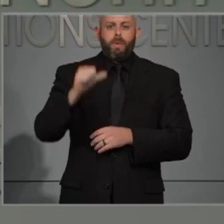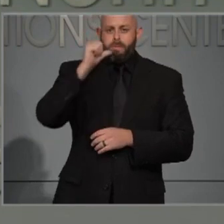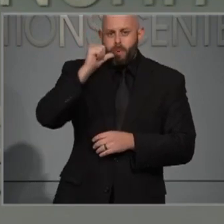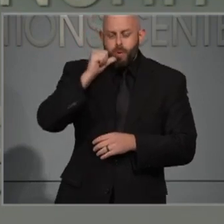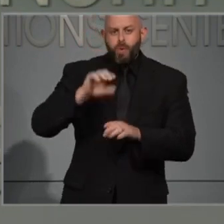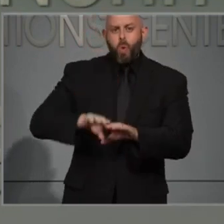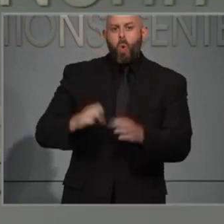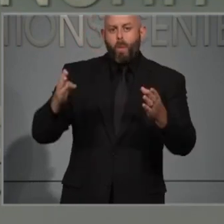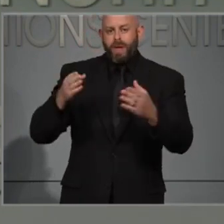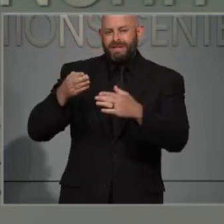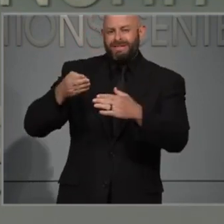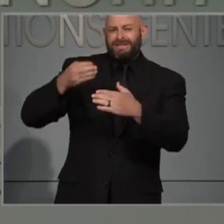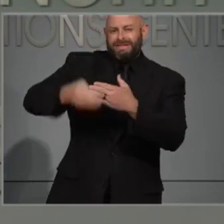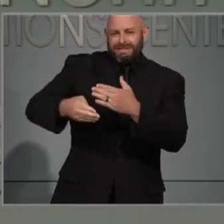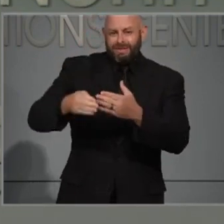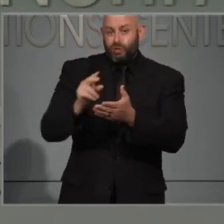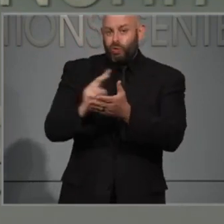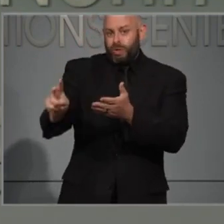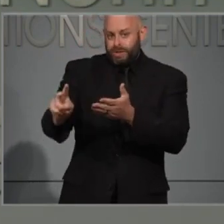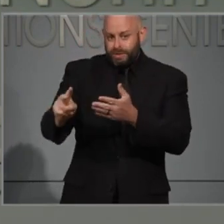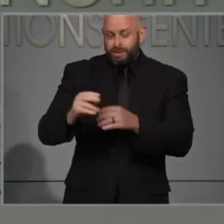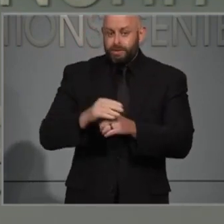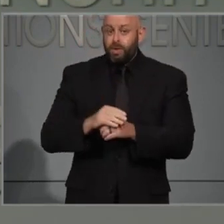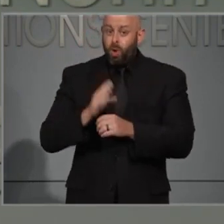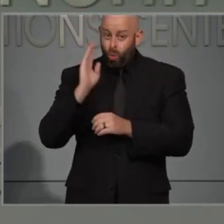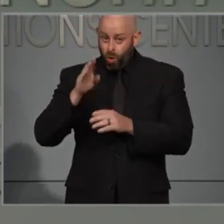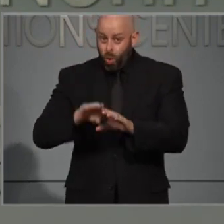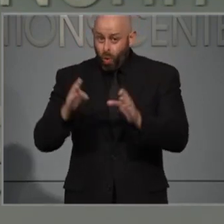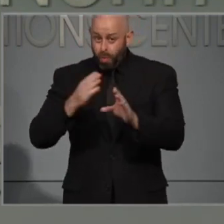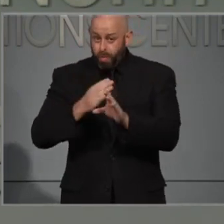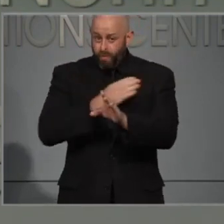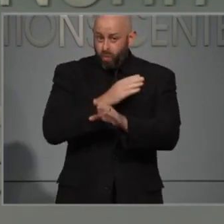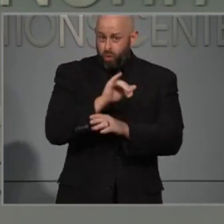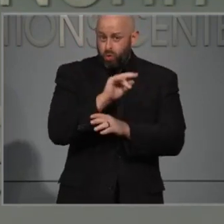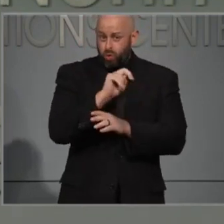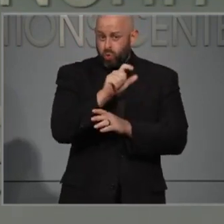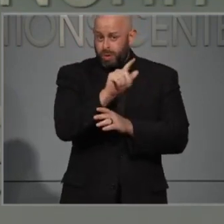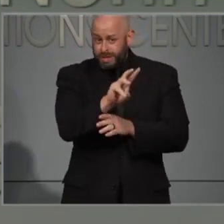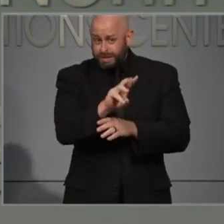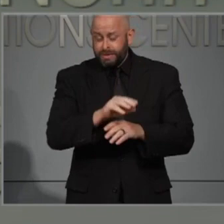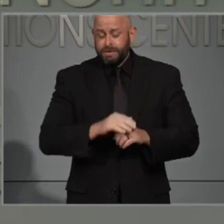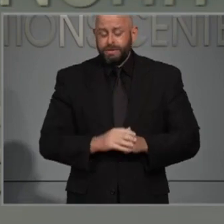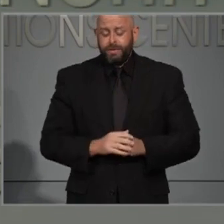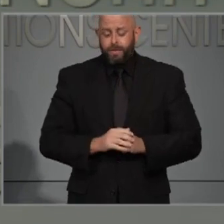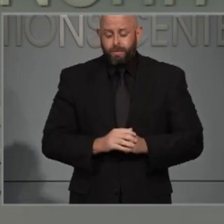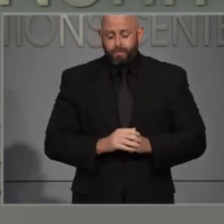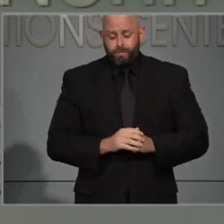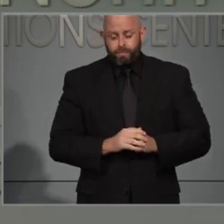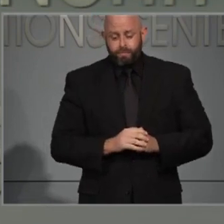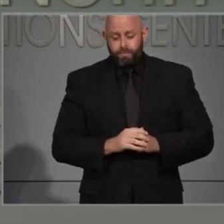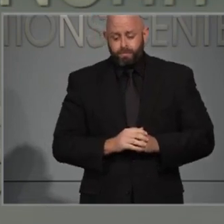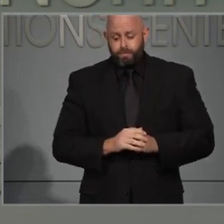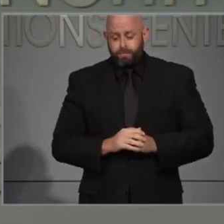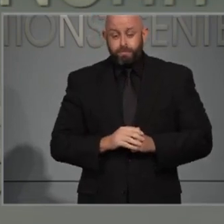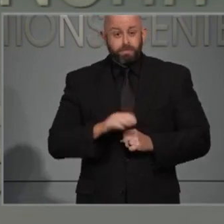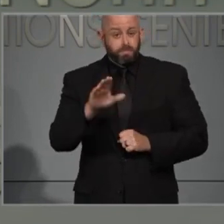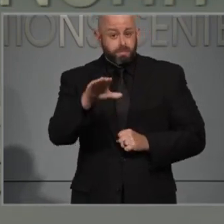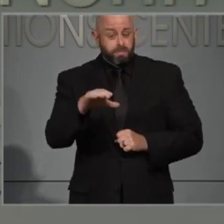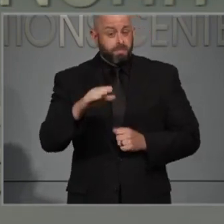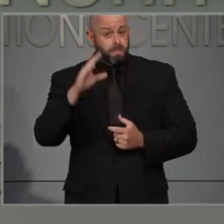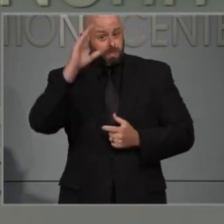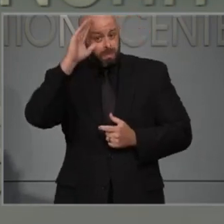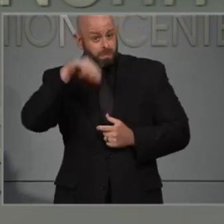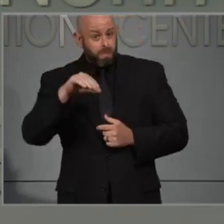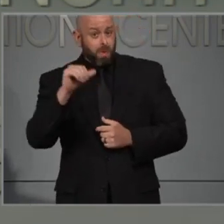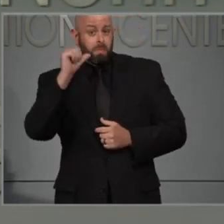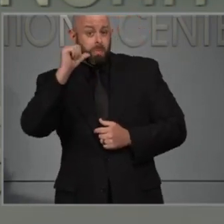to reopen before June 26th? And should we even assume that bars and gyms and anything else still closed in Phase 2 would